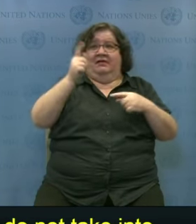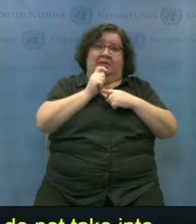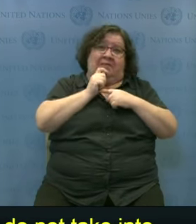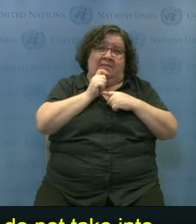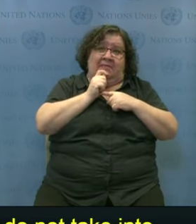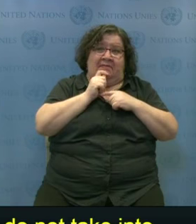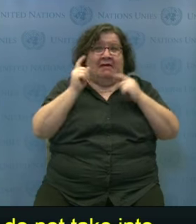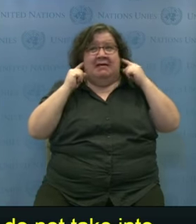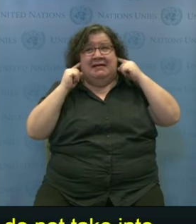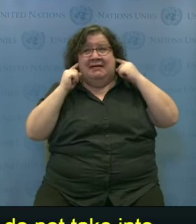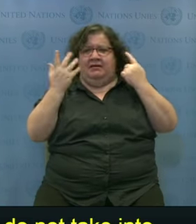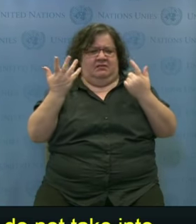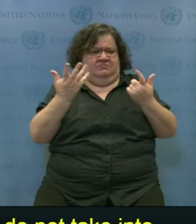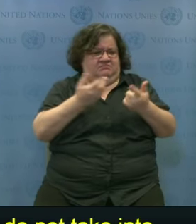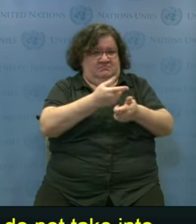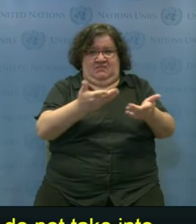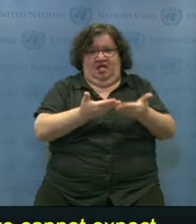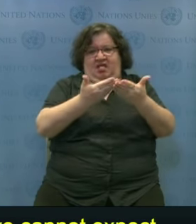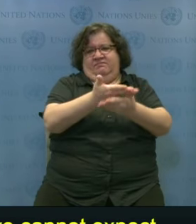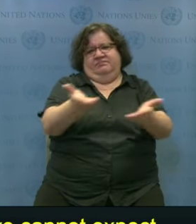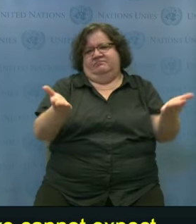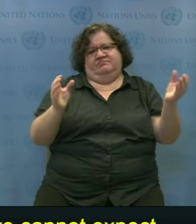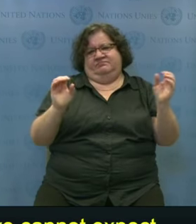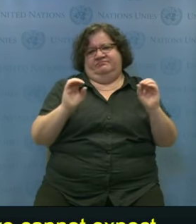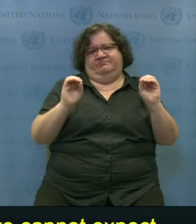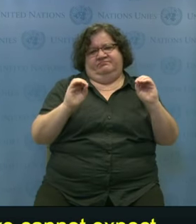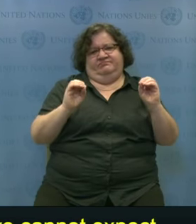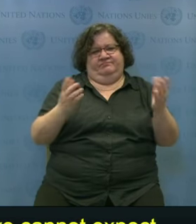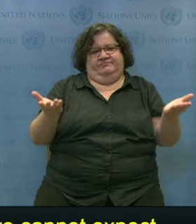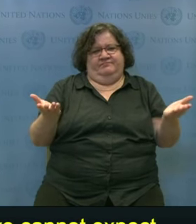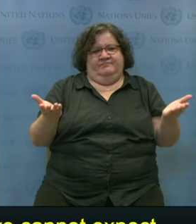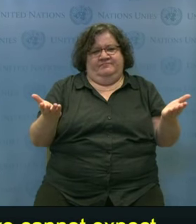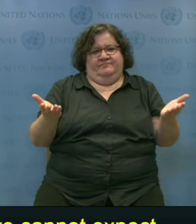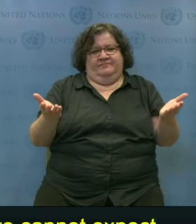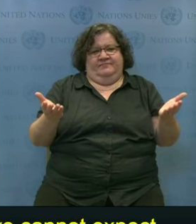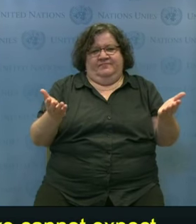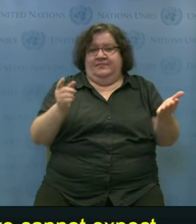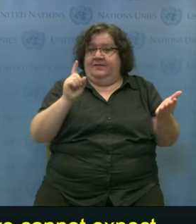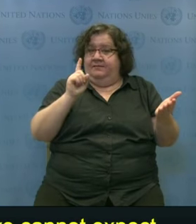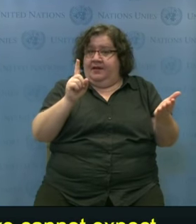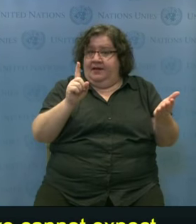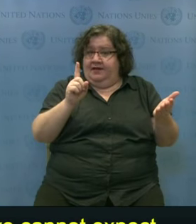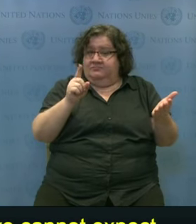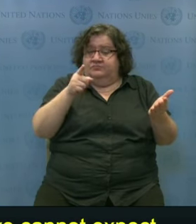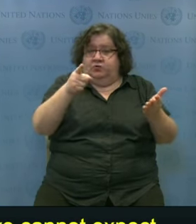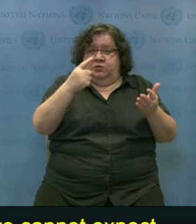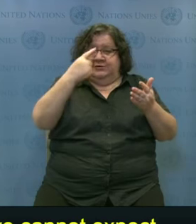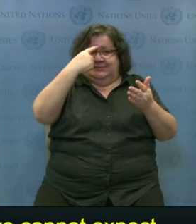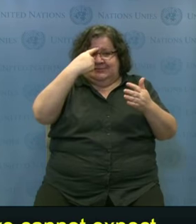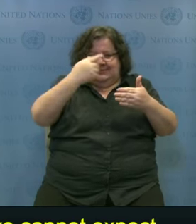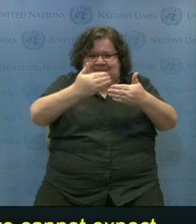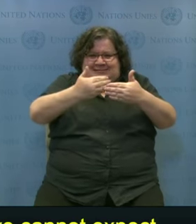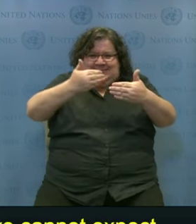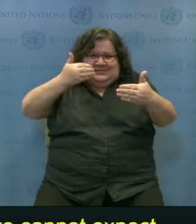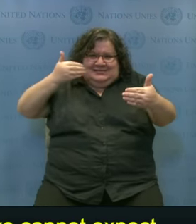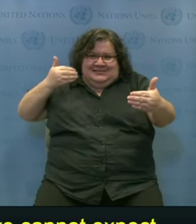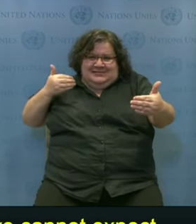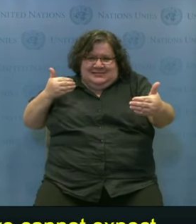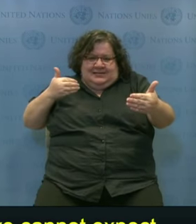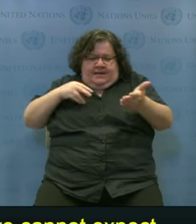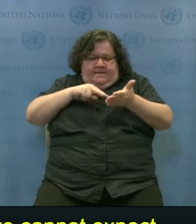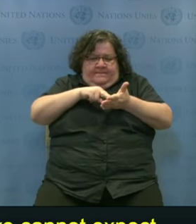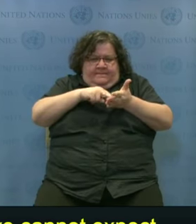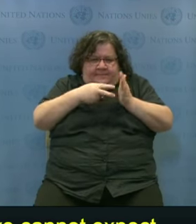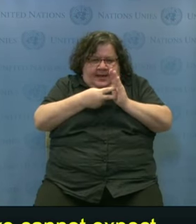we know if we plan accessibility from the design stage, it does not cost significantly more. There is